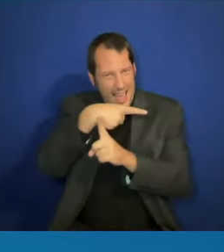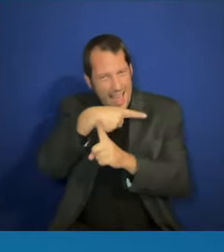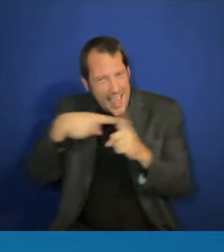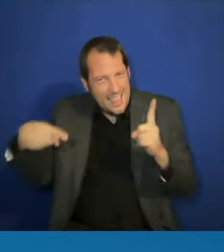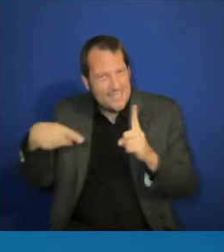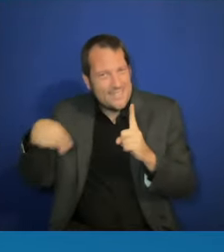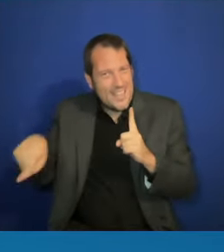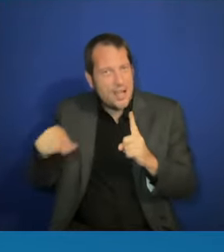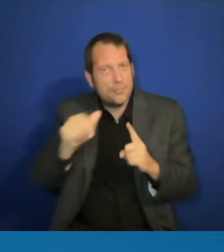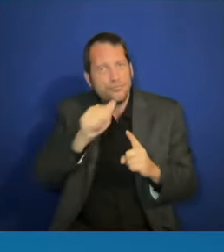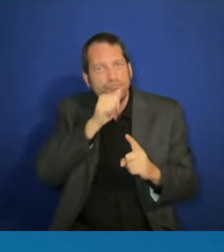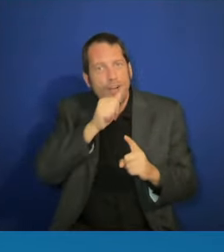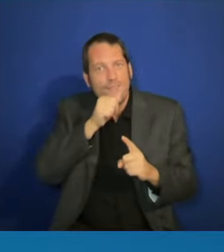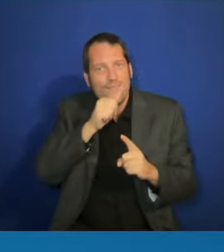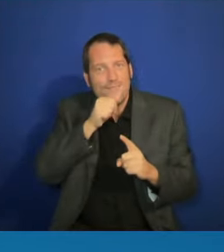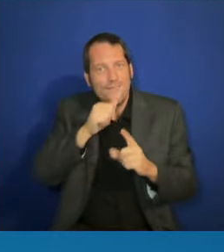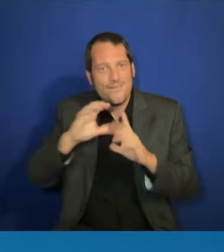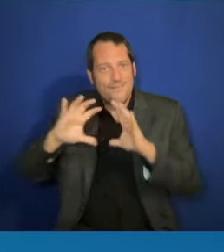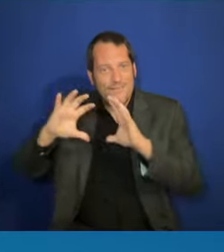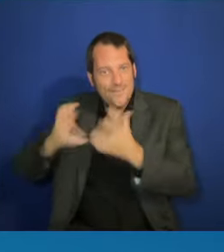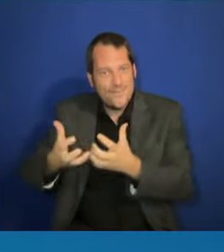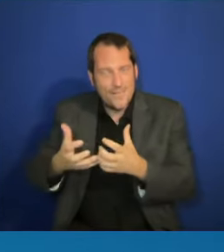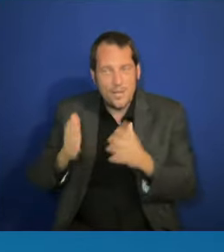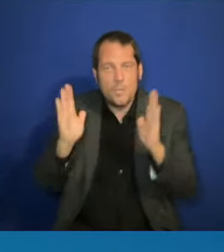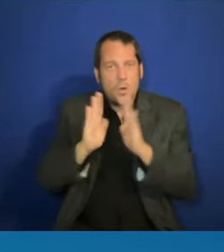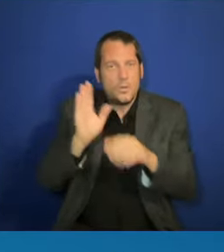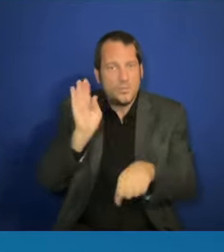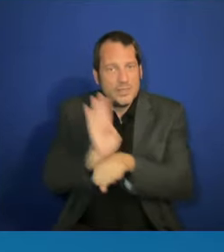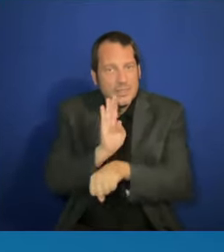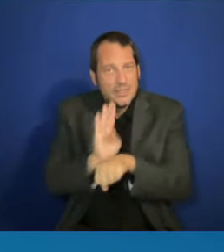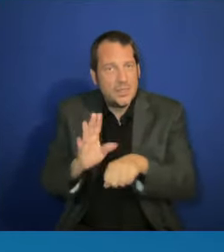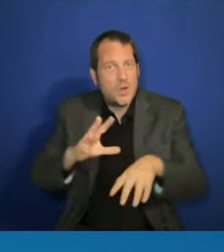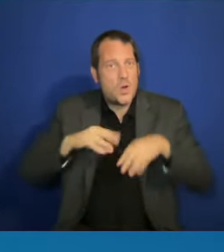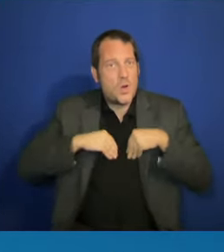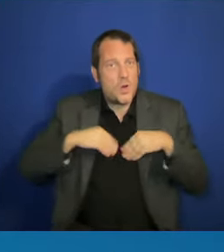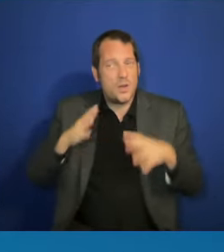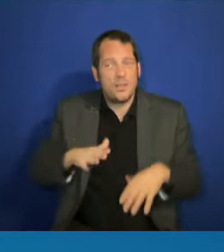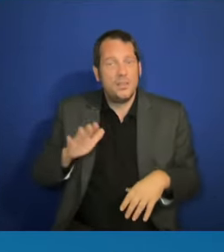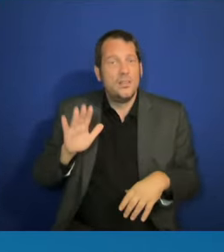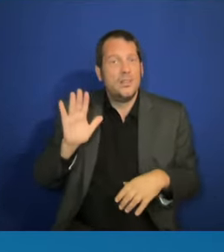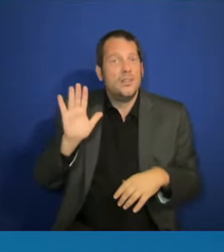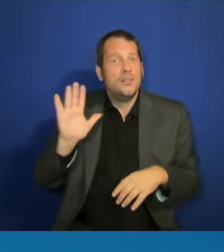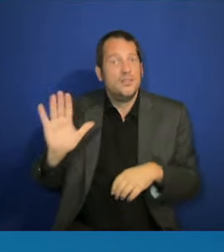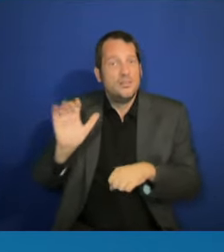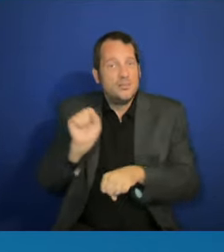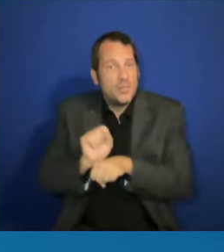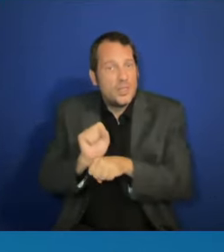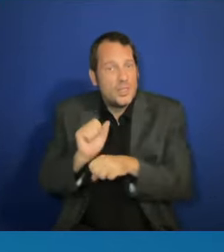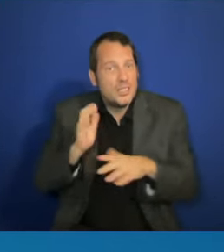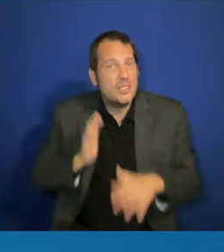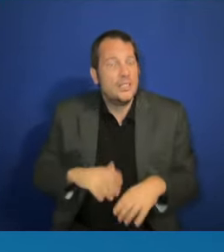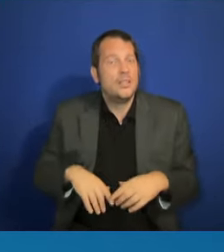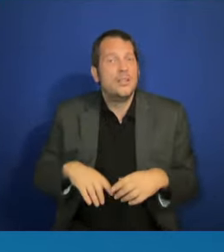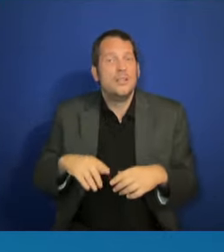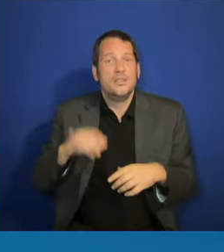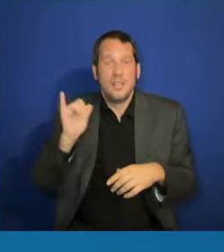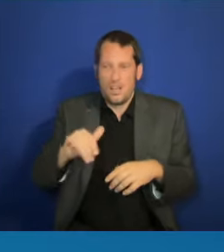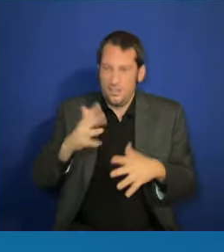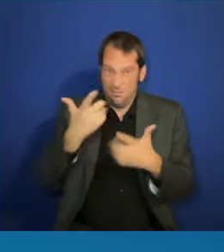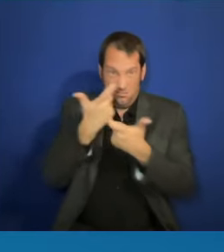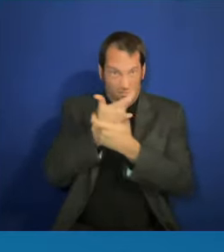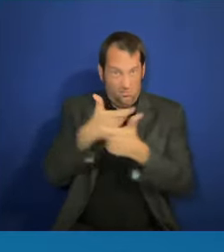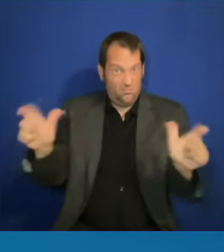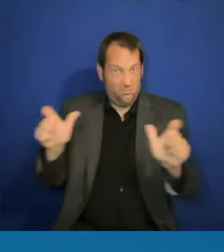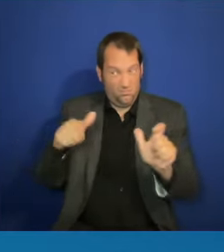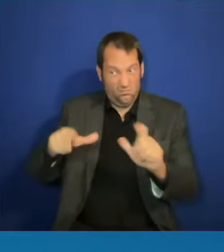and the people they employ are almost a majority population when we're looking at the private sector.